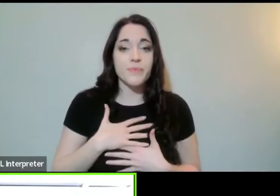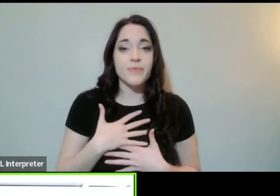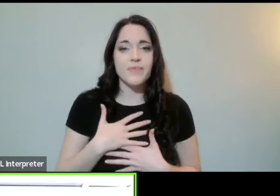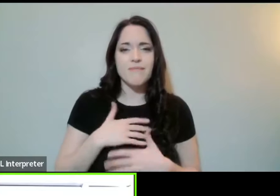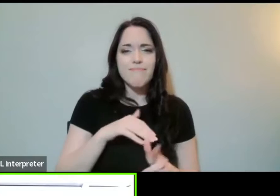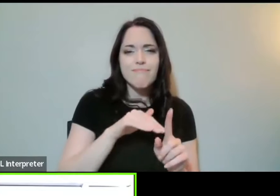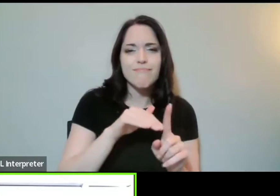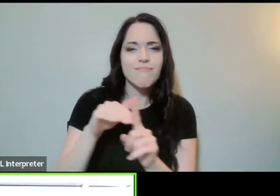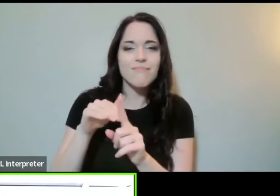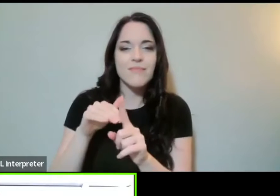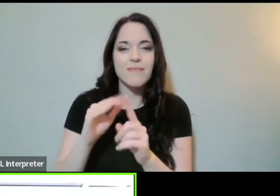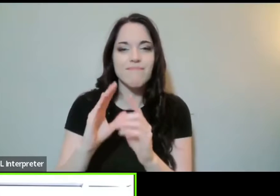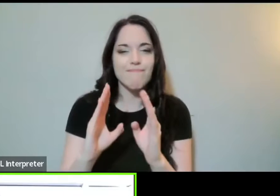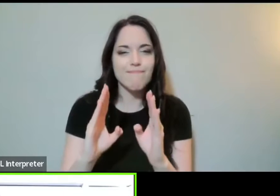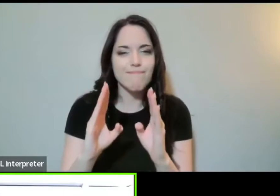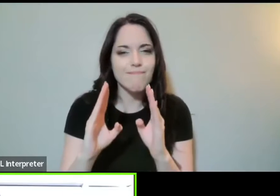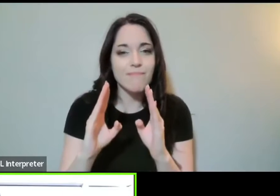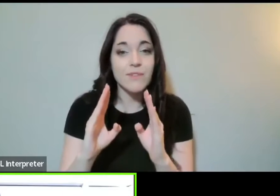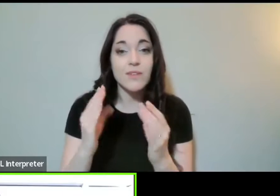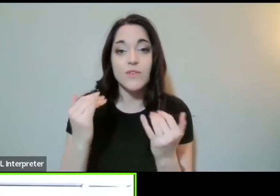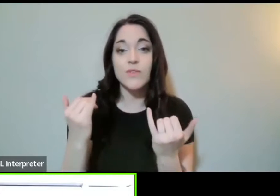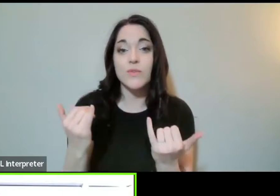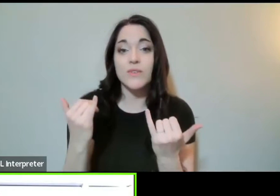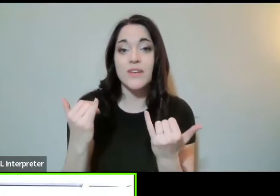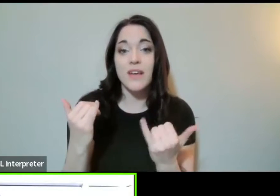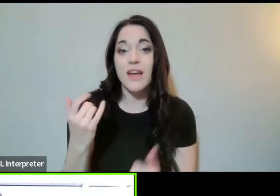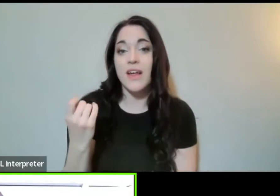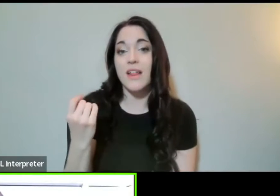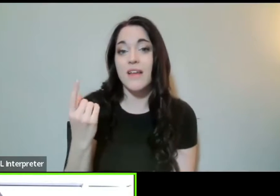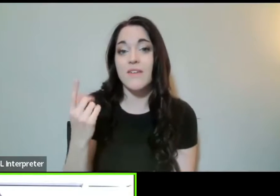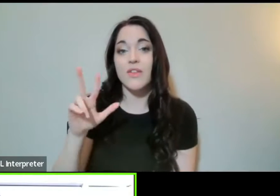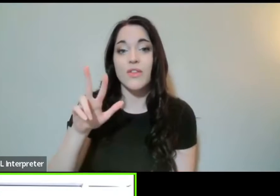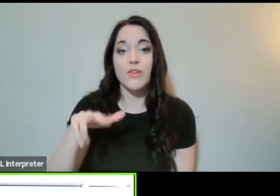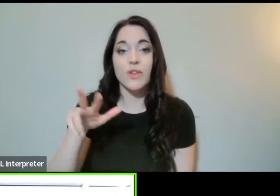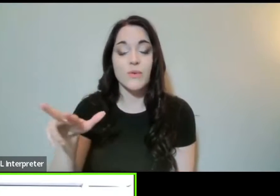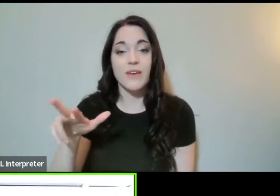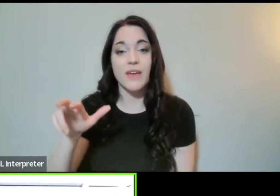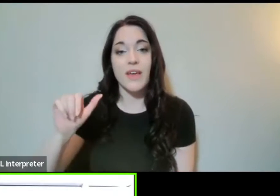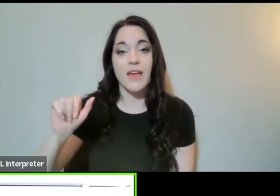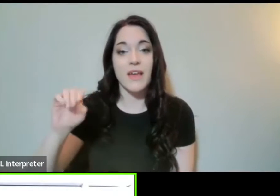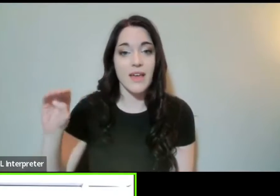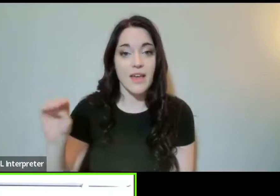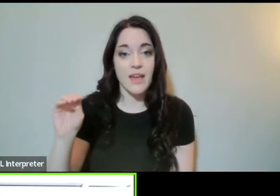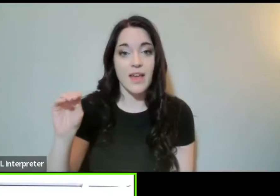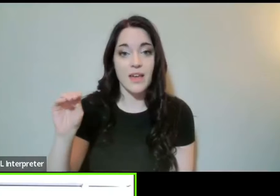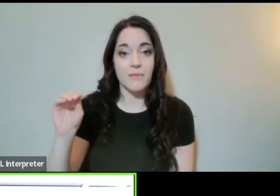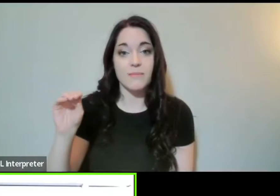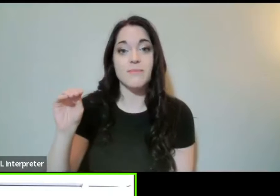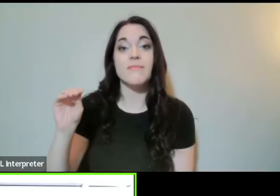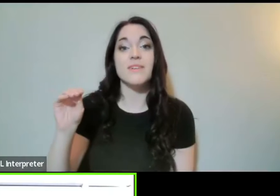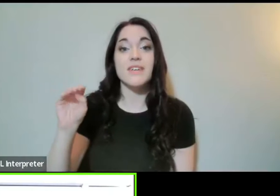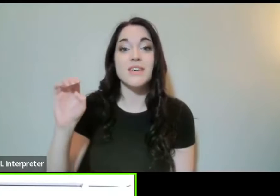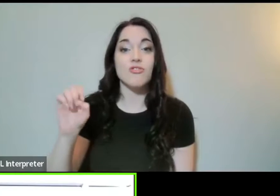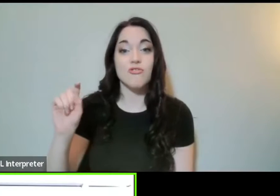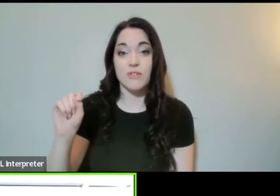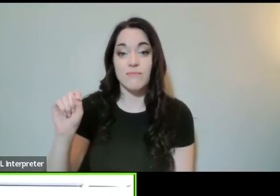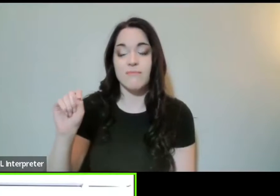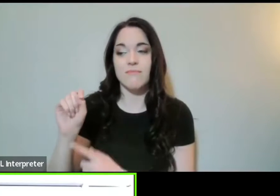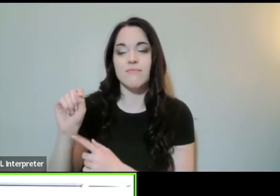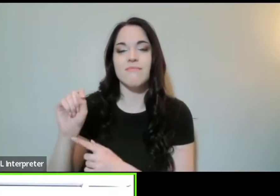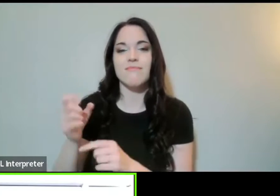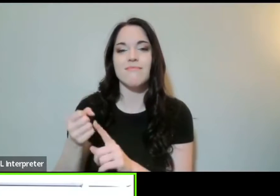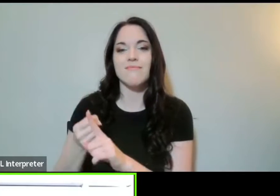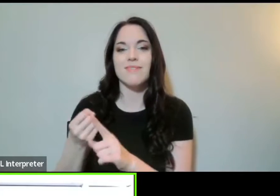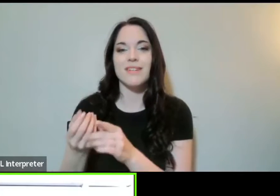Today at 11.33 a.m. Eastern Time is spring. And so our reflection